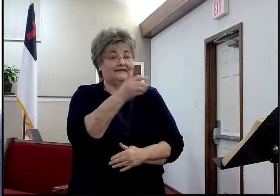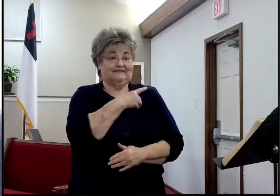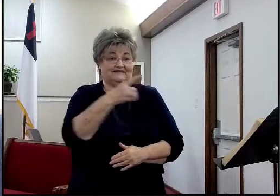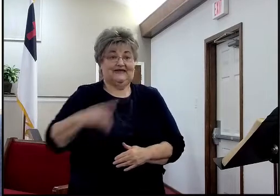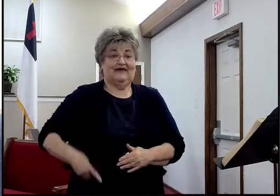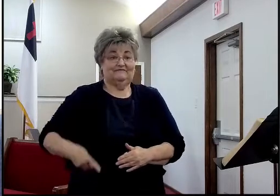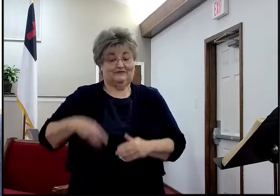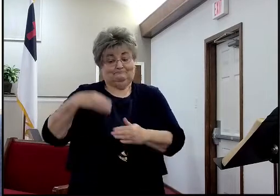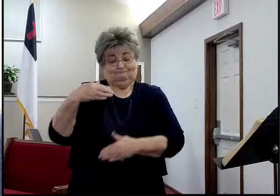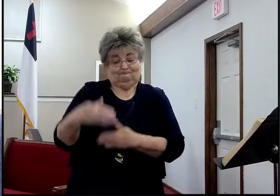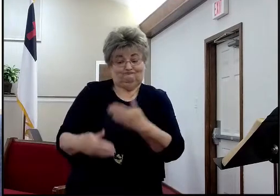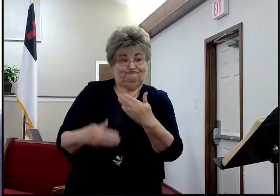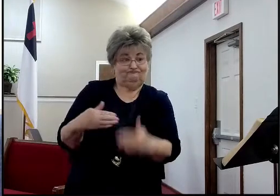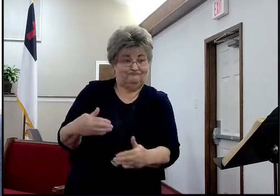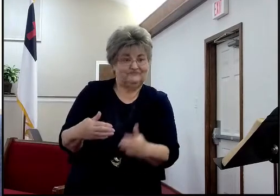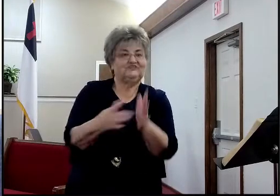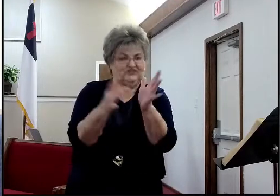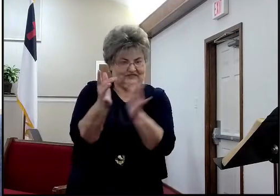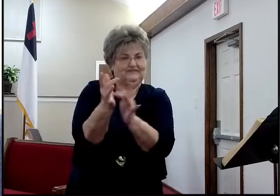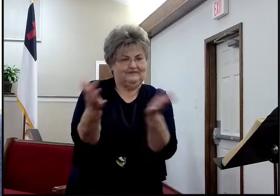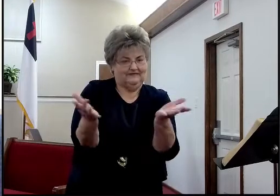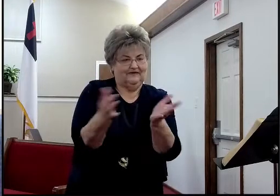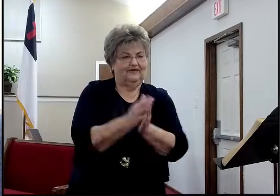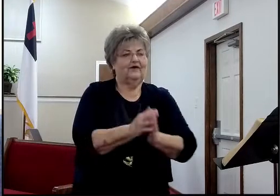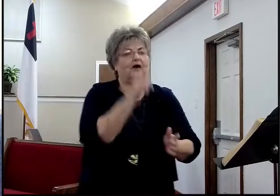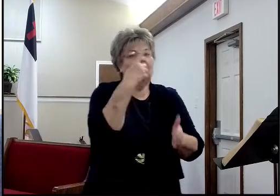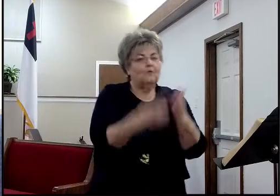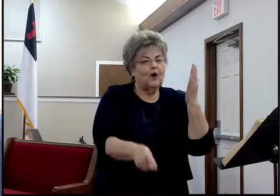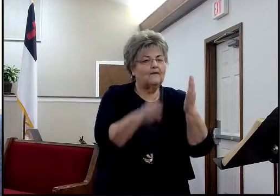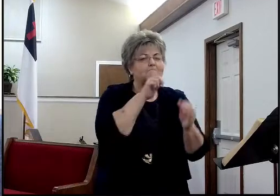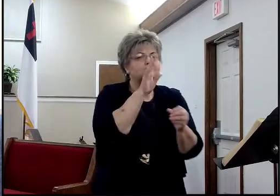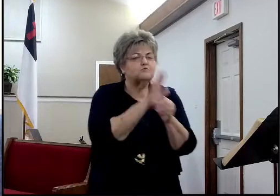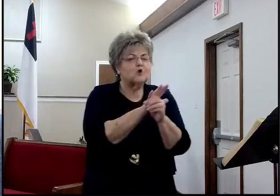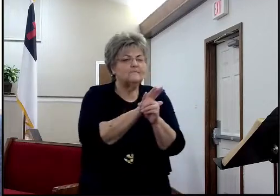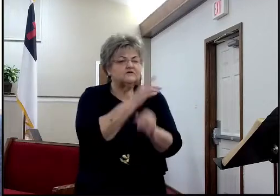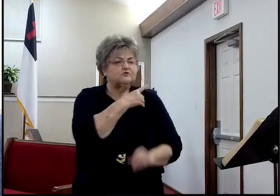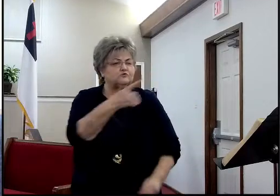Anybody following this? And what was the promise to David?